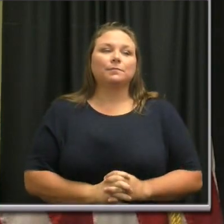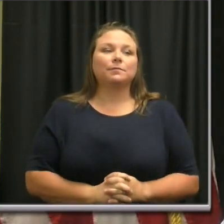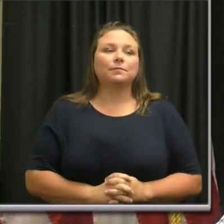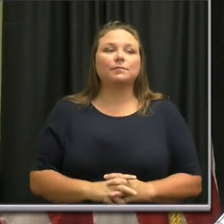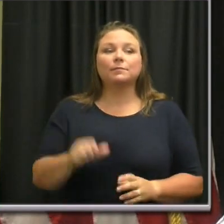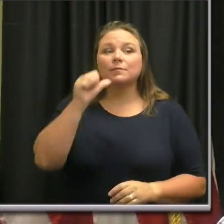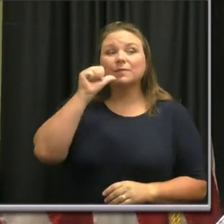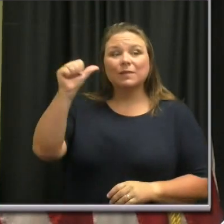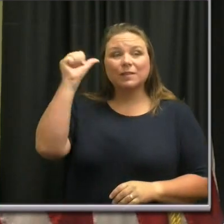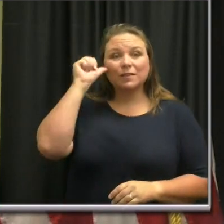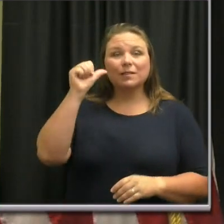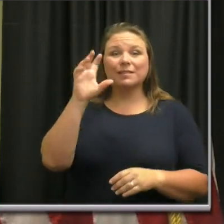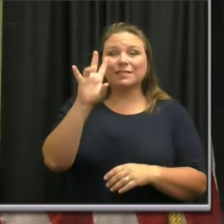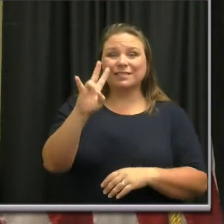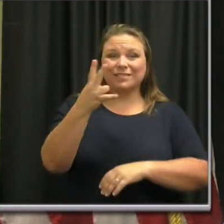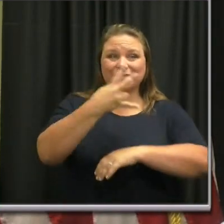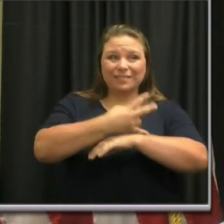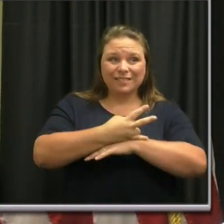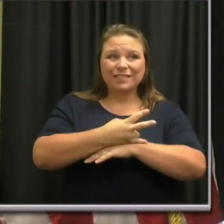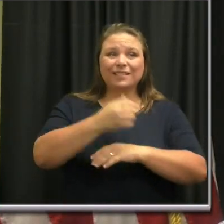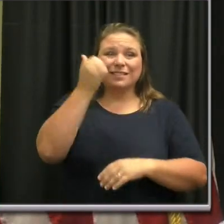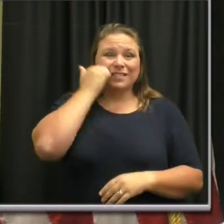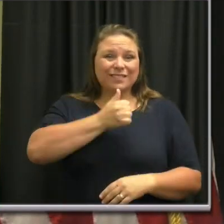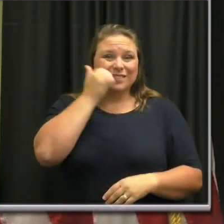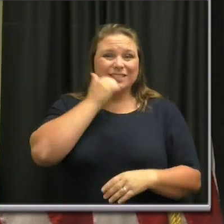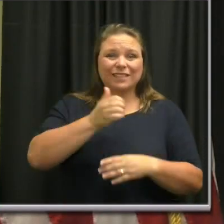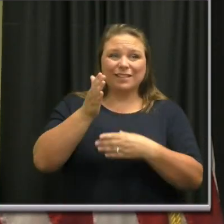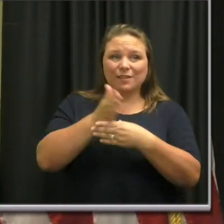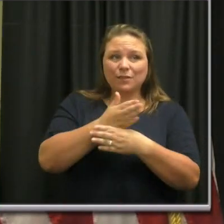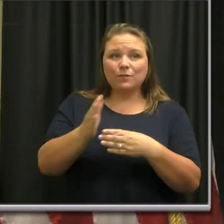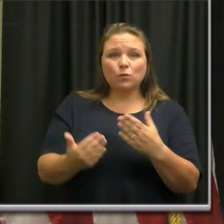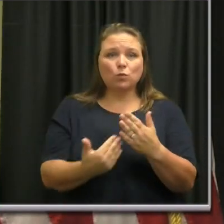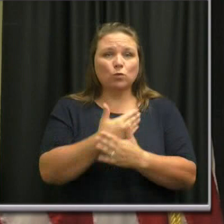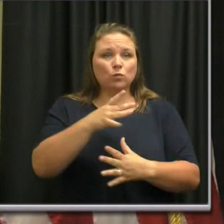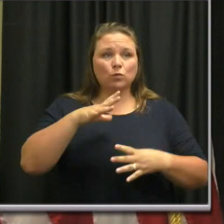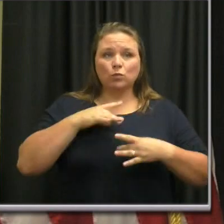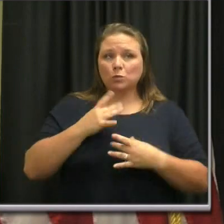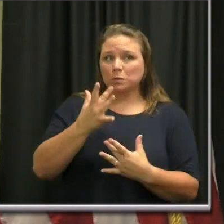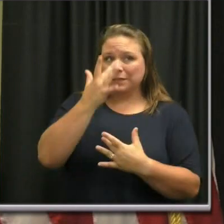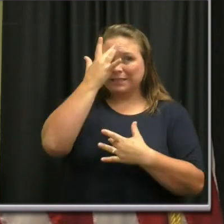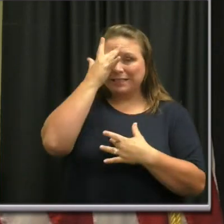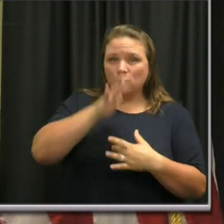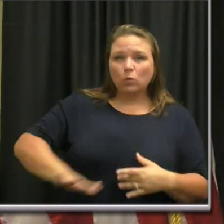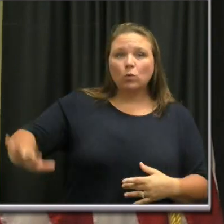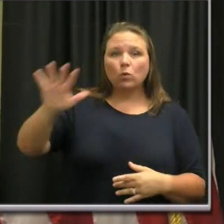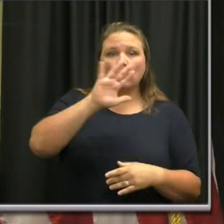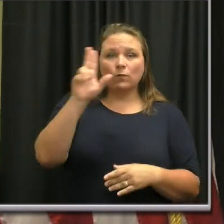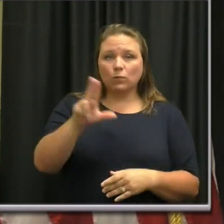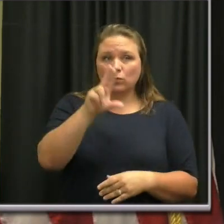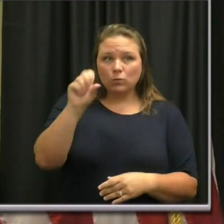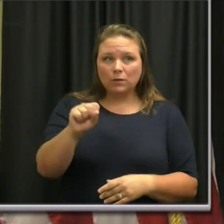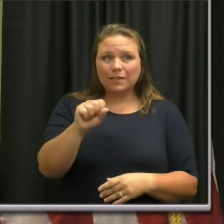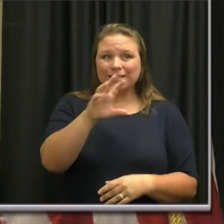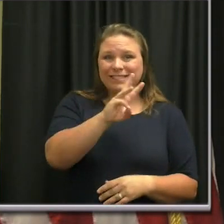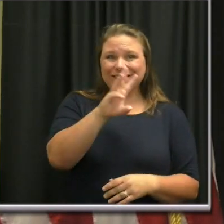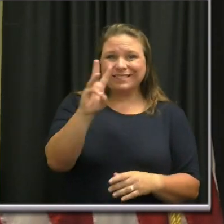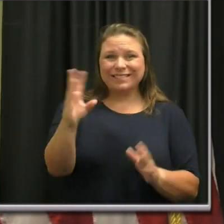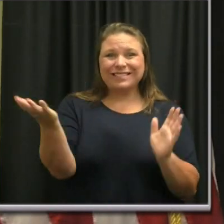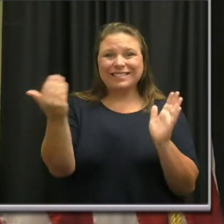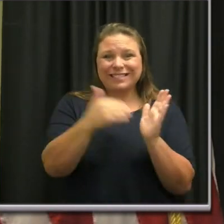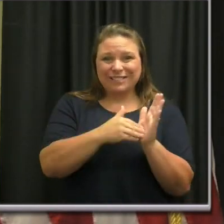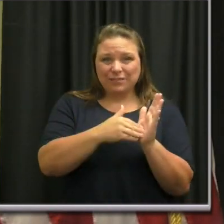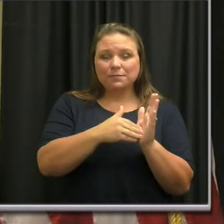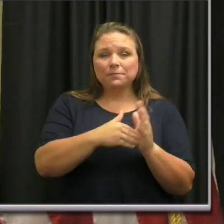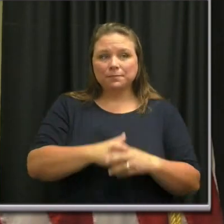Yesterday the seven-day daily average of new confirmed cases, this is nationwide, was 66,000.